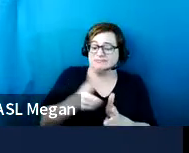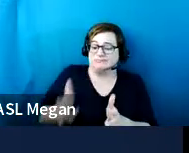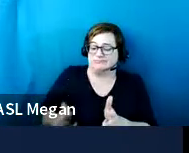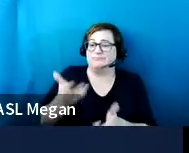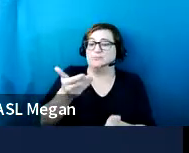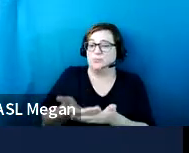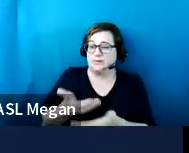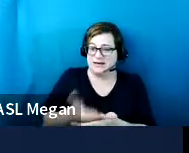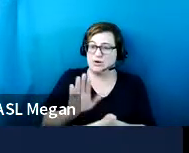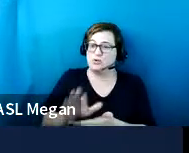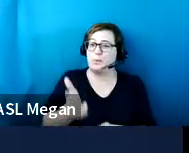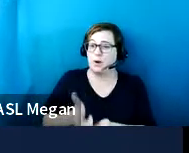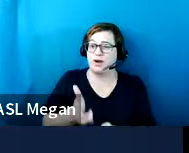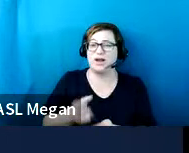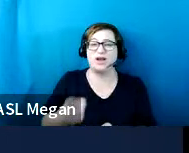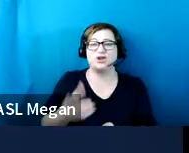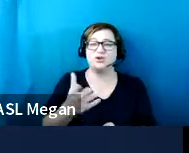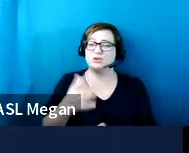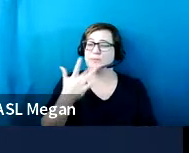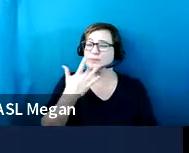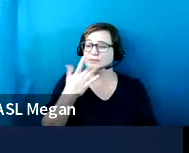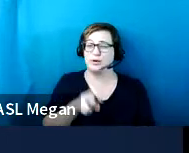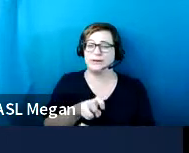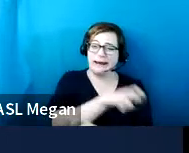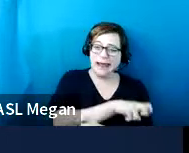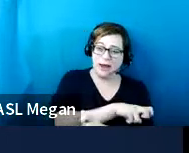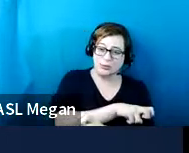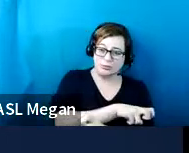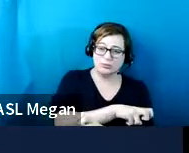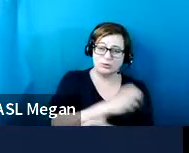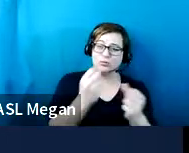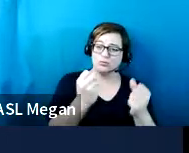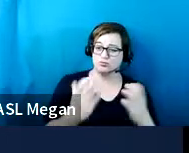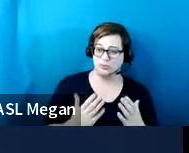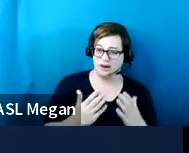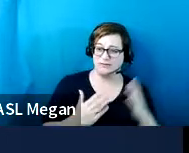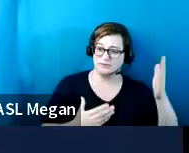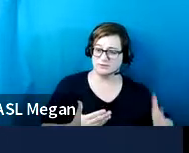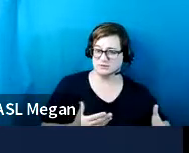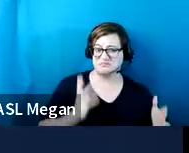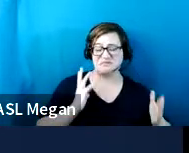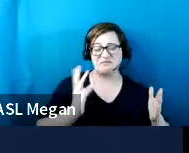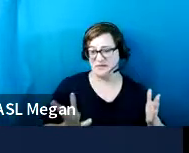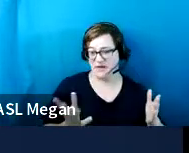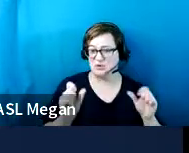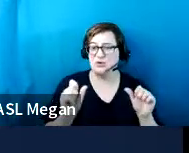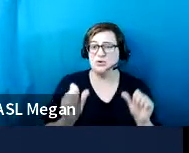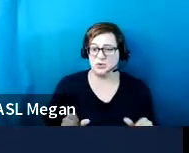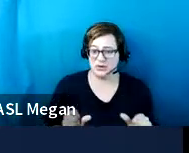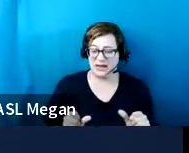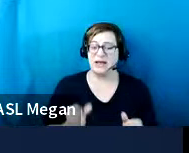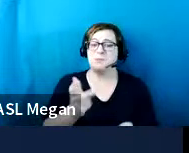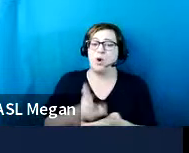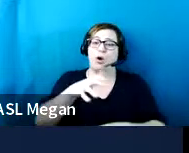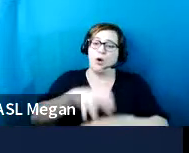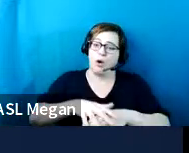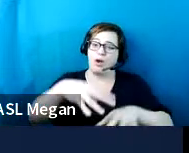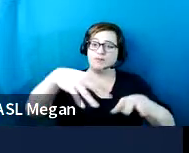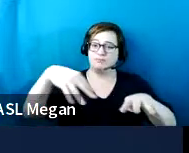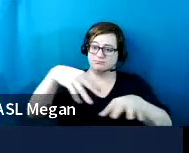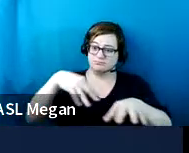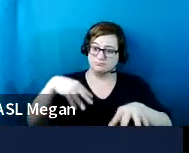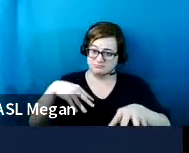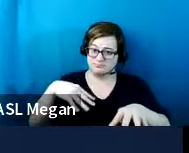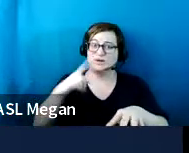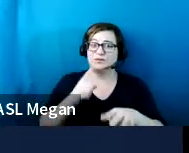and you just want to get out on the driver's side, then we say, yes, you can park over that marked access aisle.